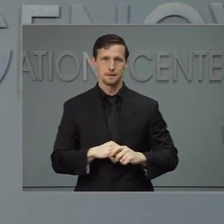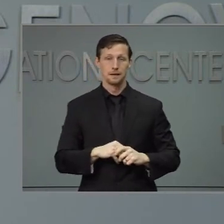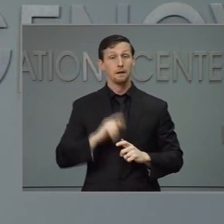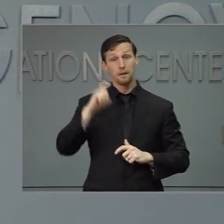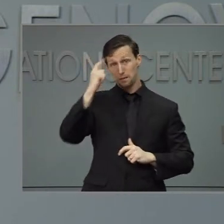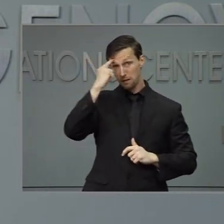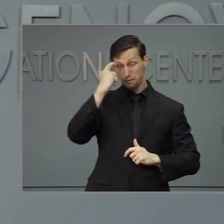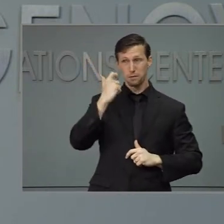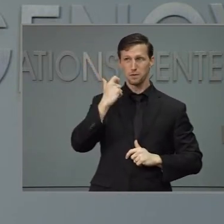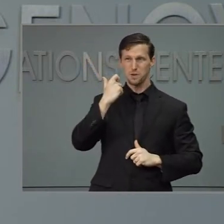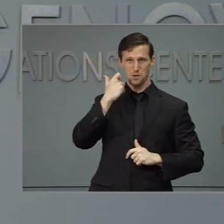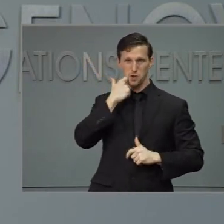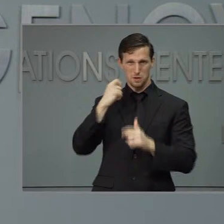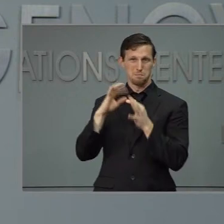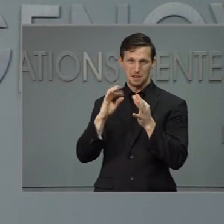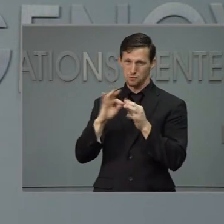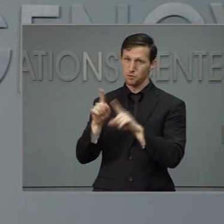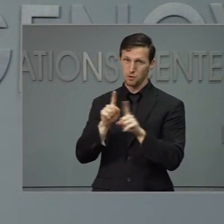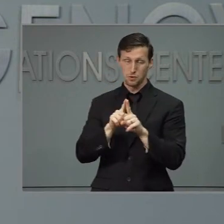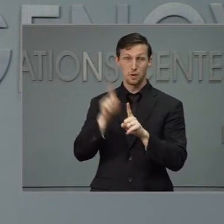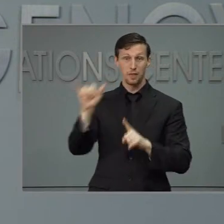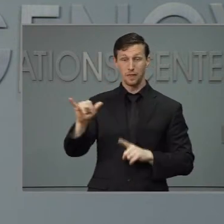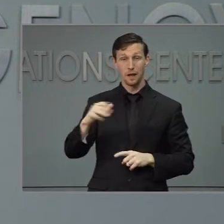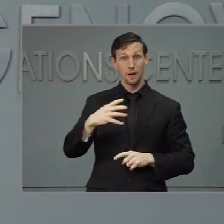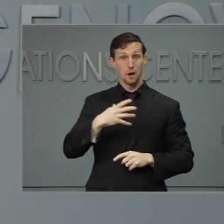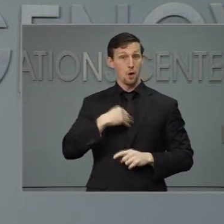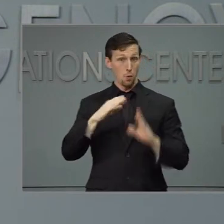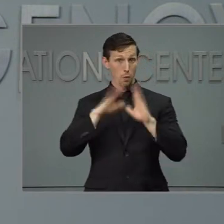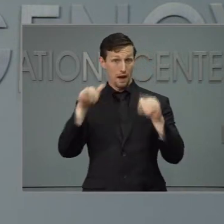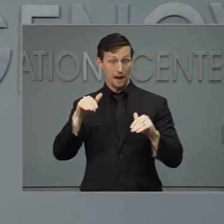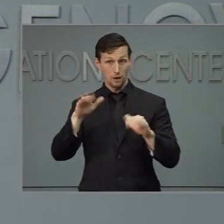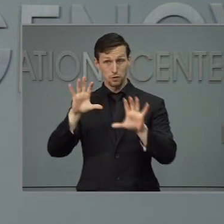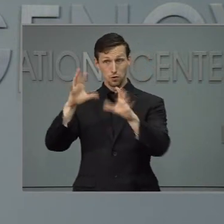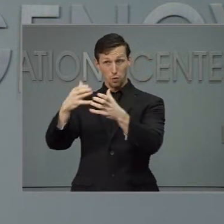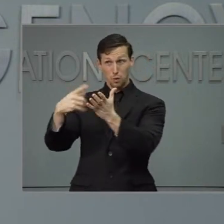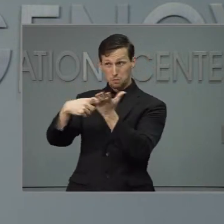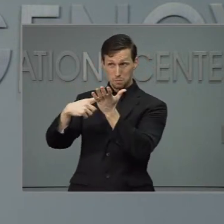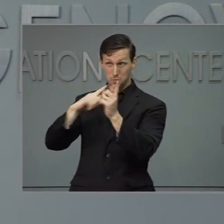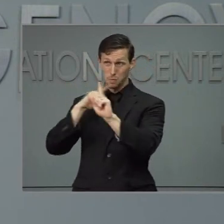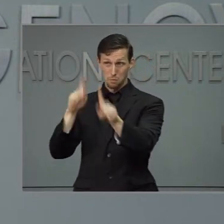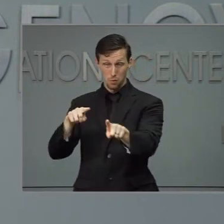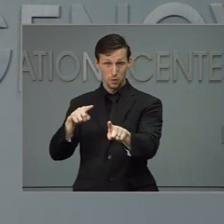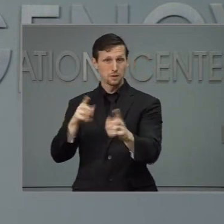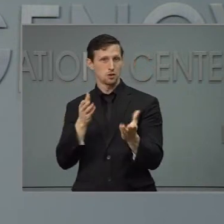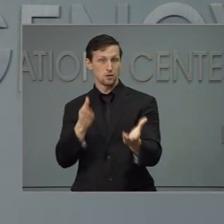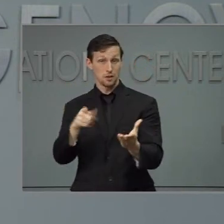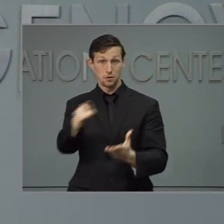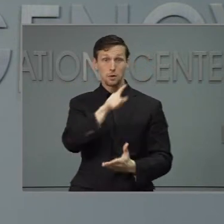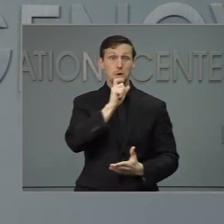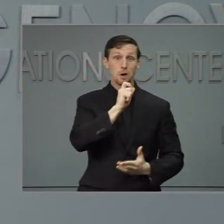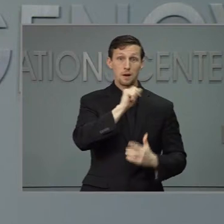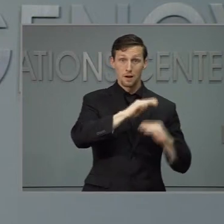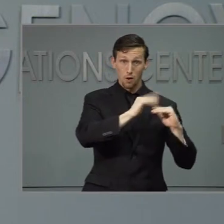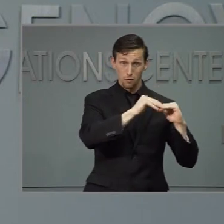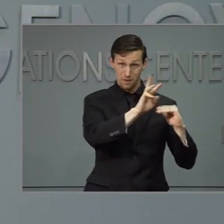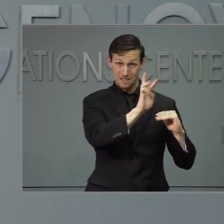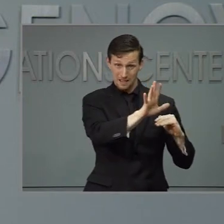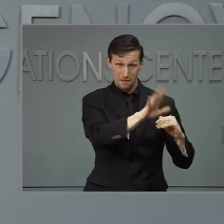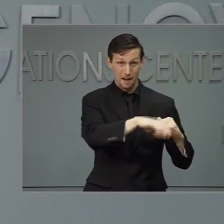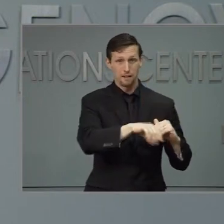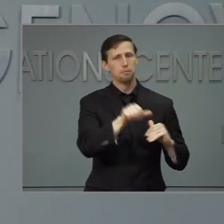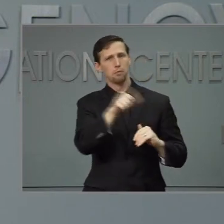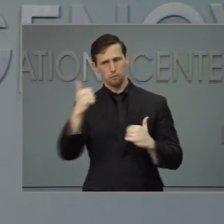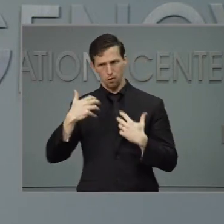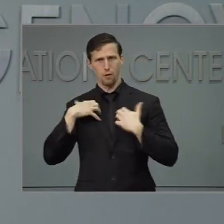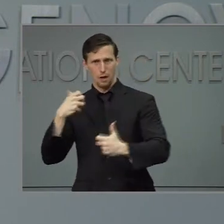mentioned, White House Task Force report also says that if you are over 65 or you have significant health conditions, you should not enter any indoor